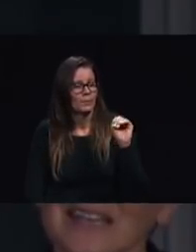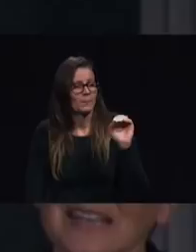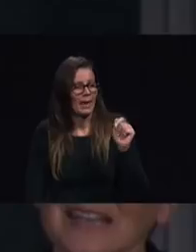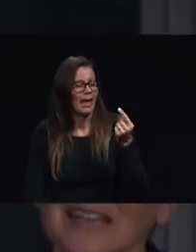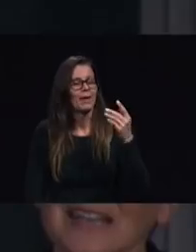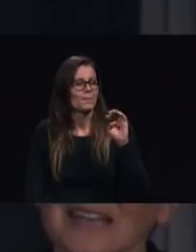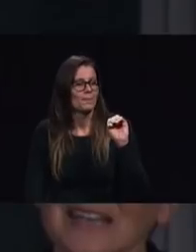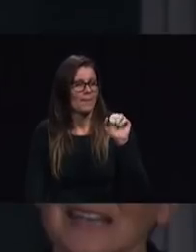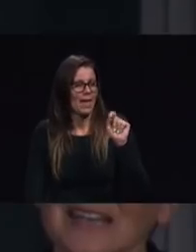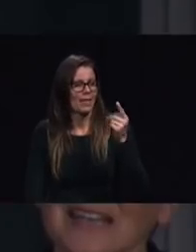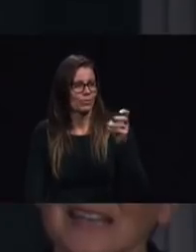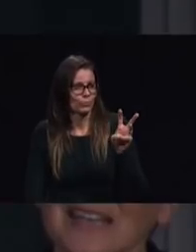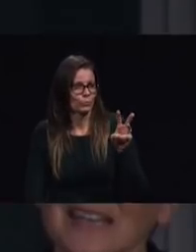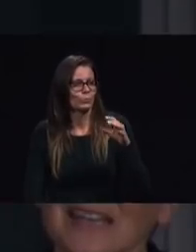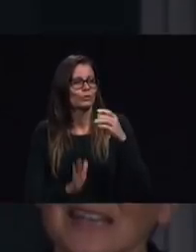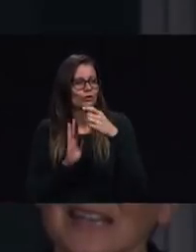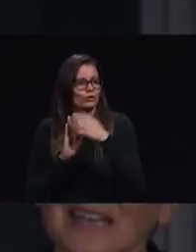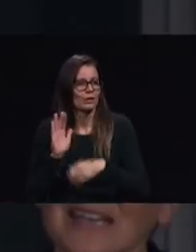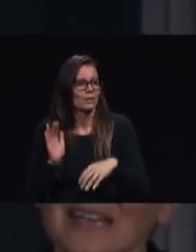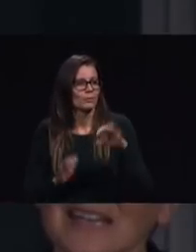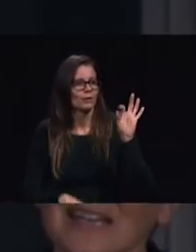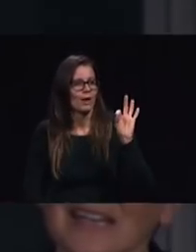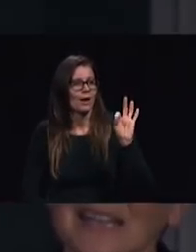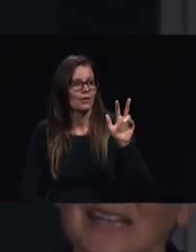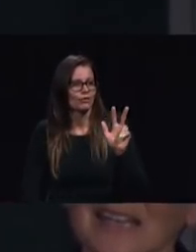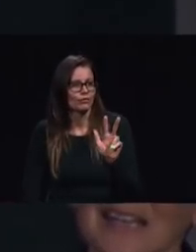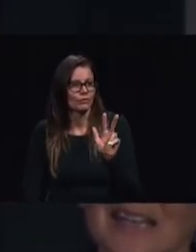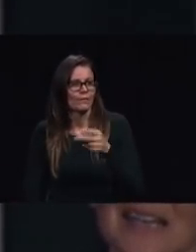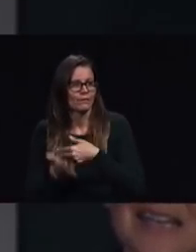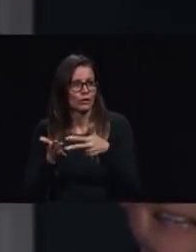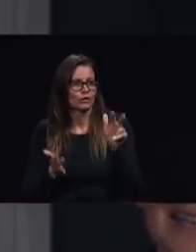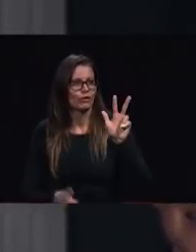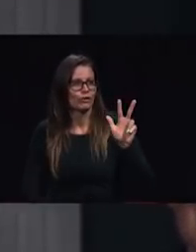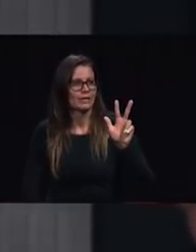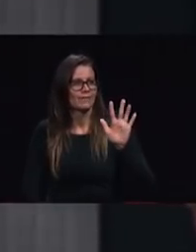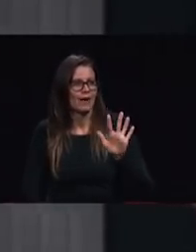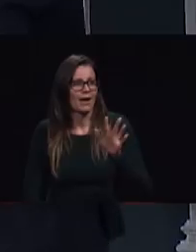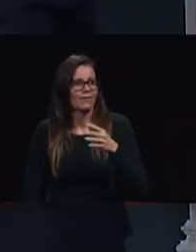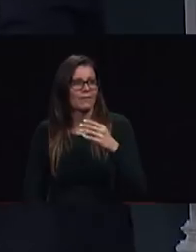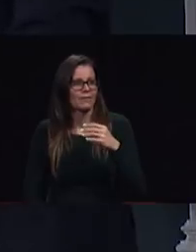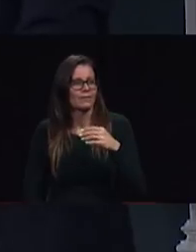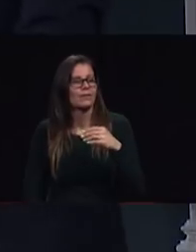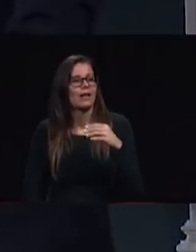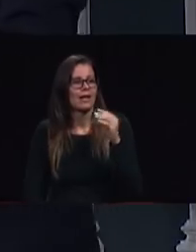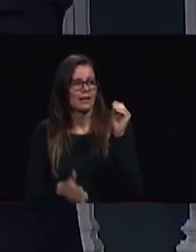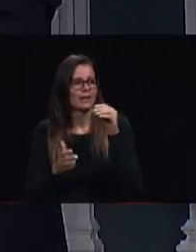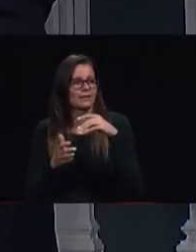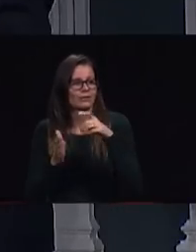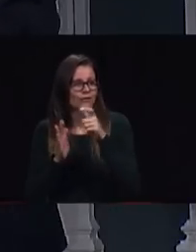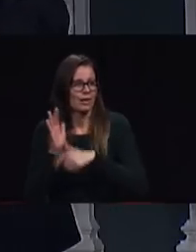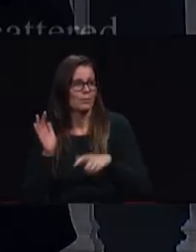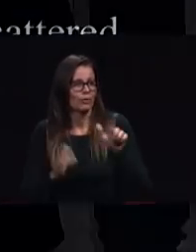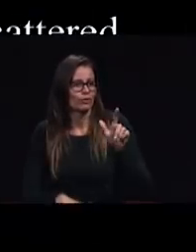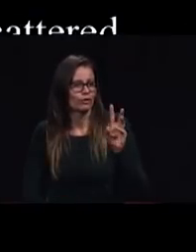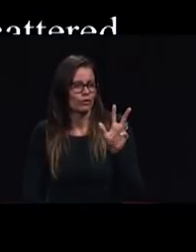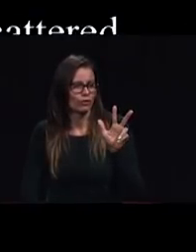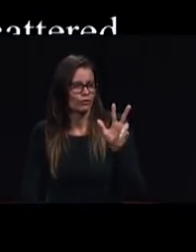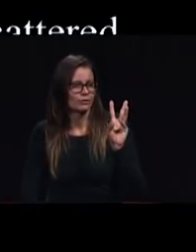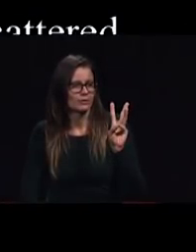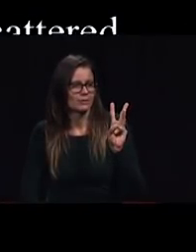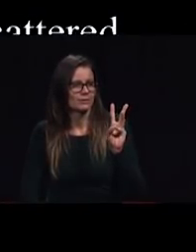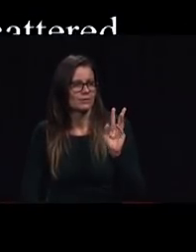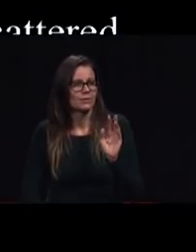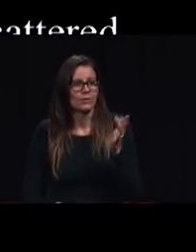conducted and brought together providentially Jesus preached